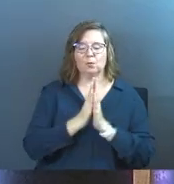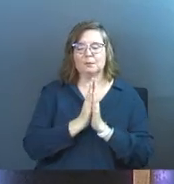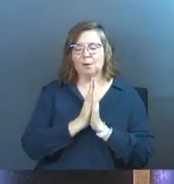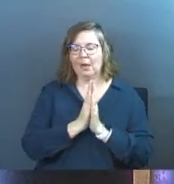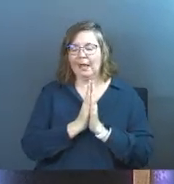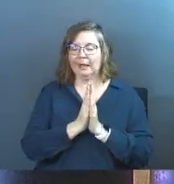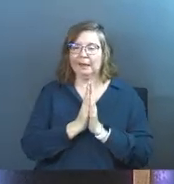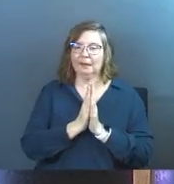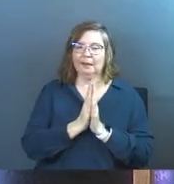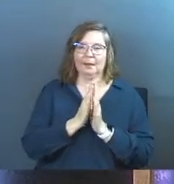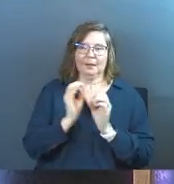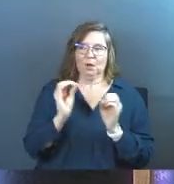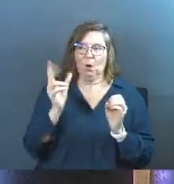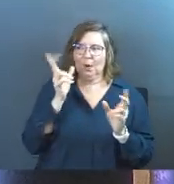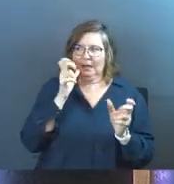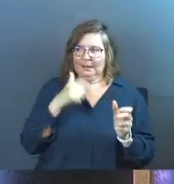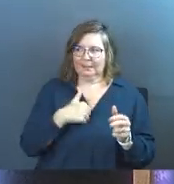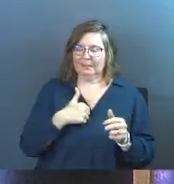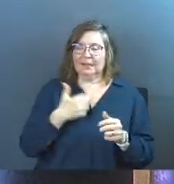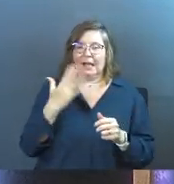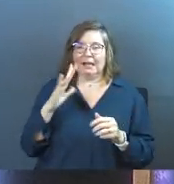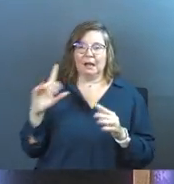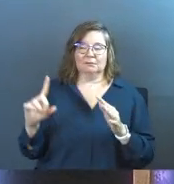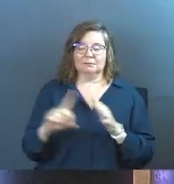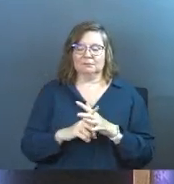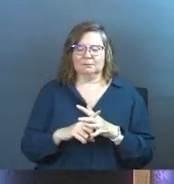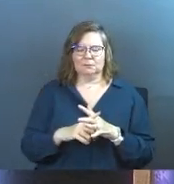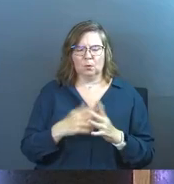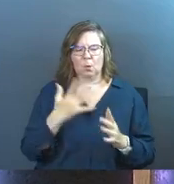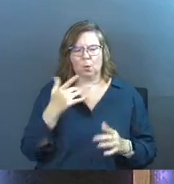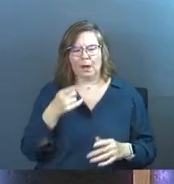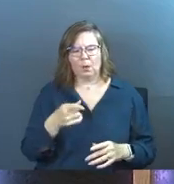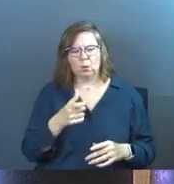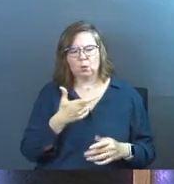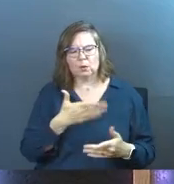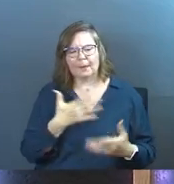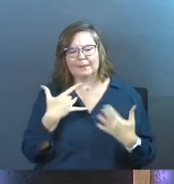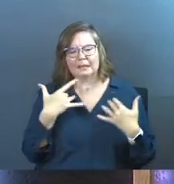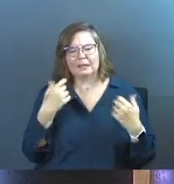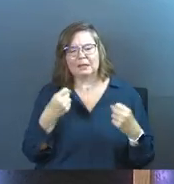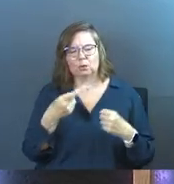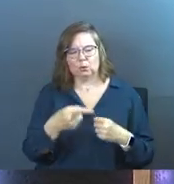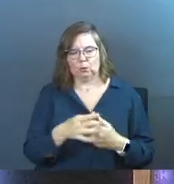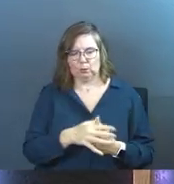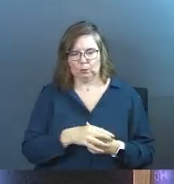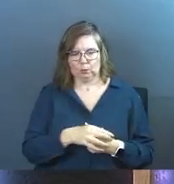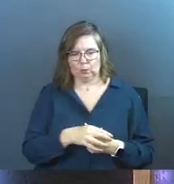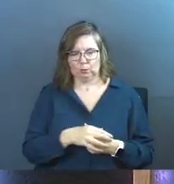praying because no one could hear me. And God came in and said, why won't you let me heal you?